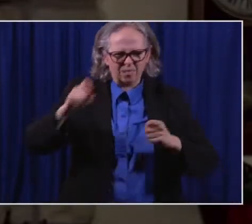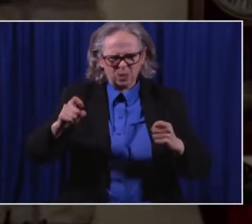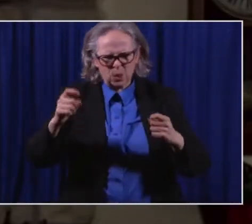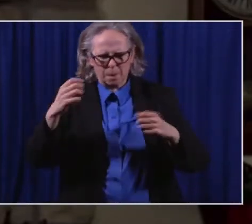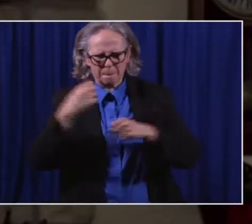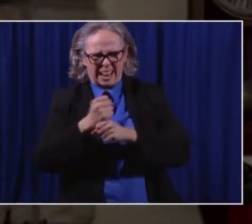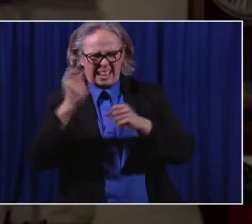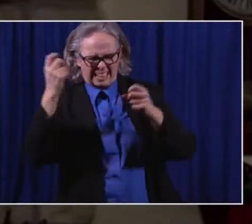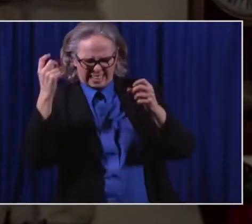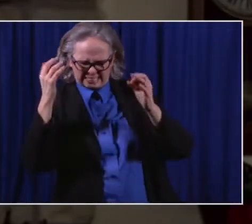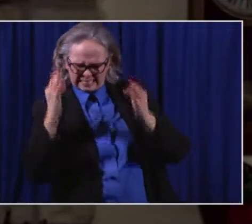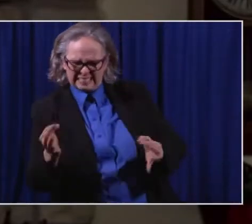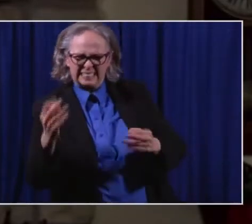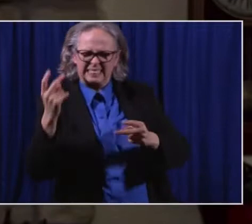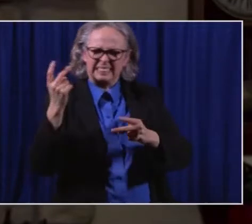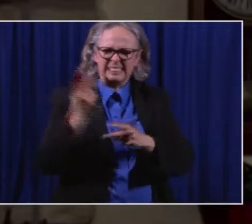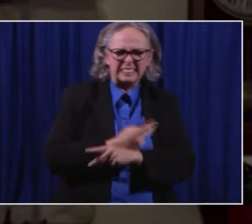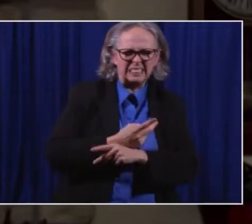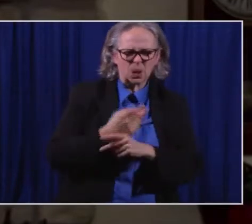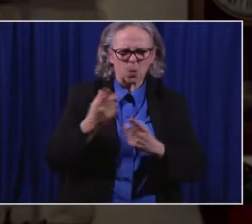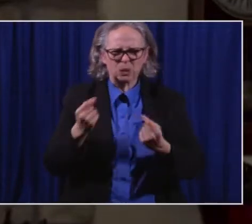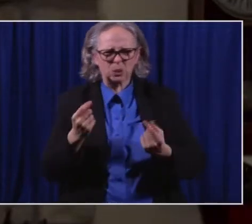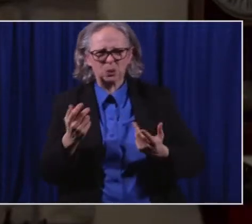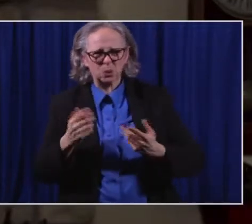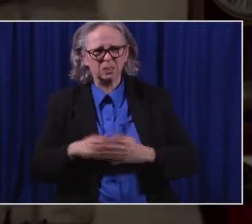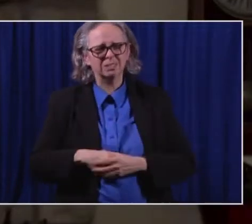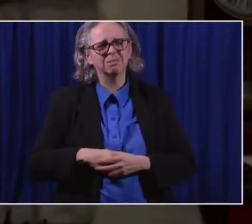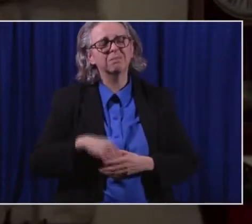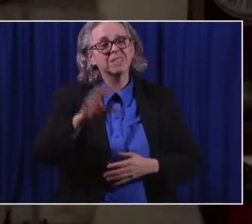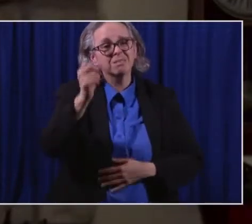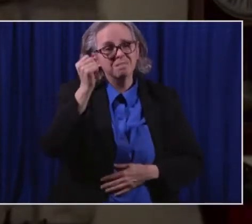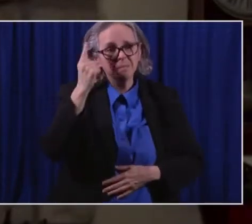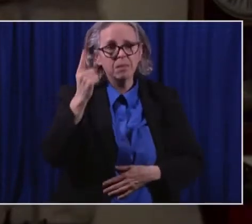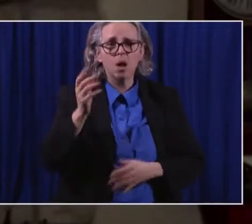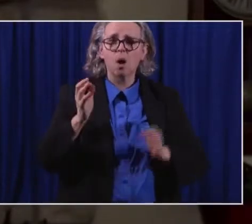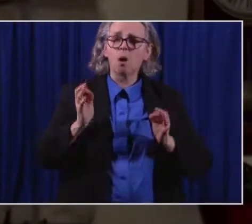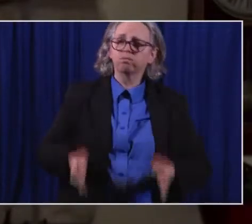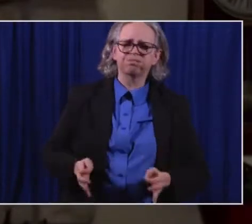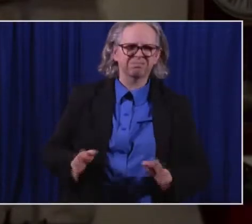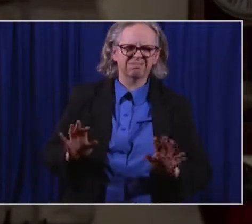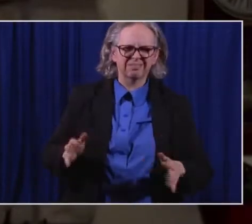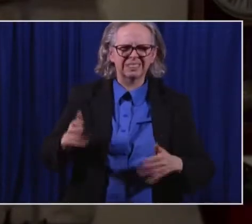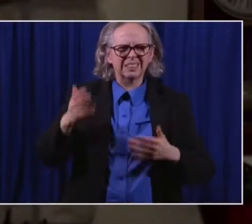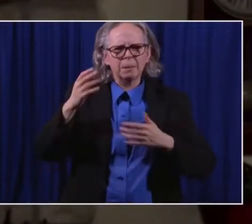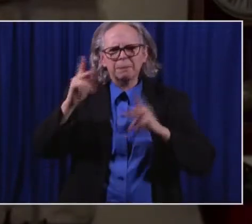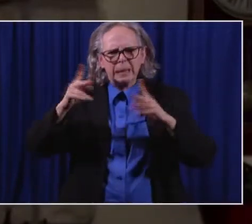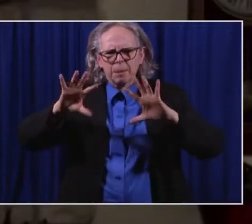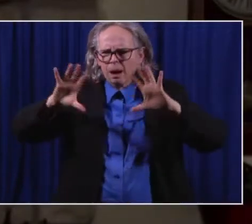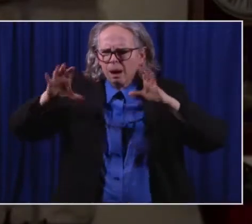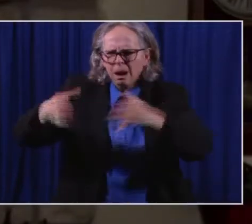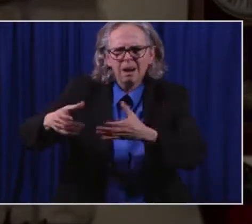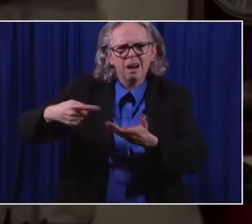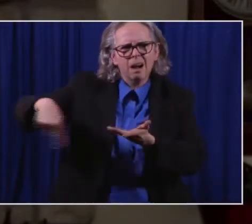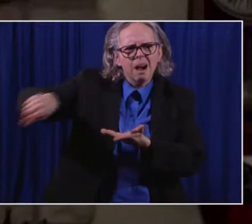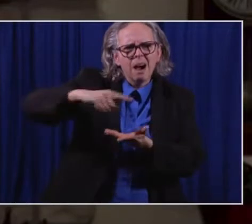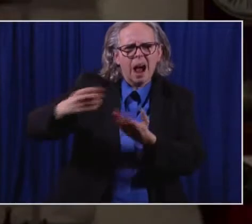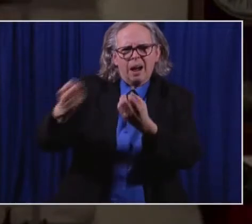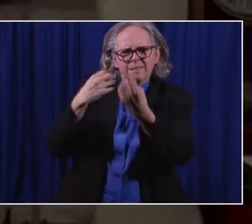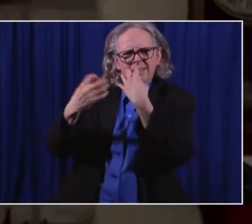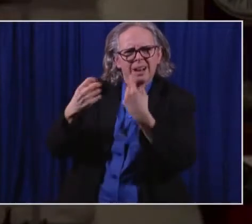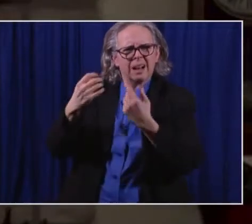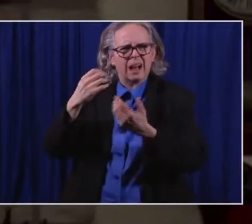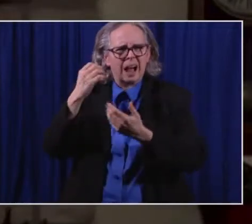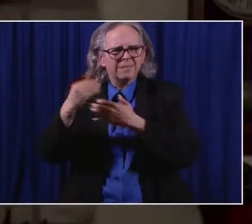been guided in this by a desire and I believe a moral imperative to save as many